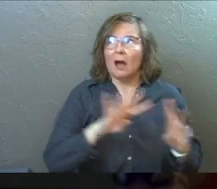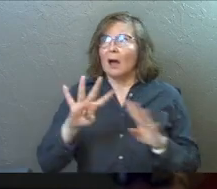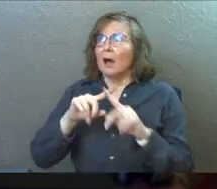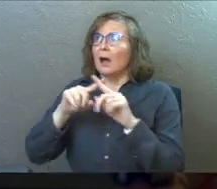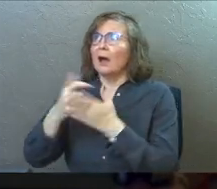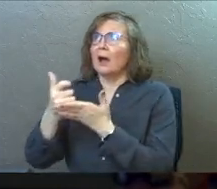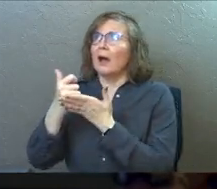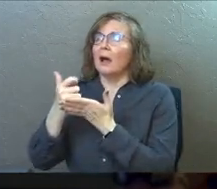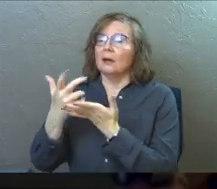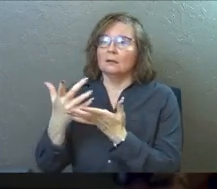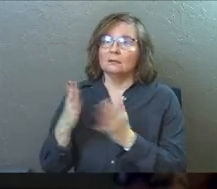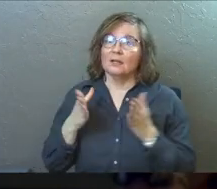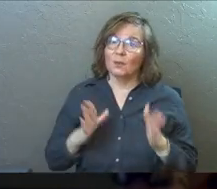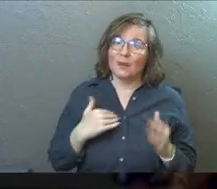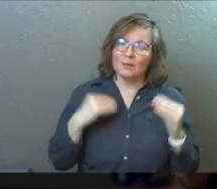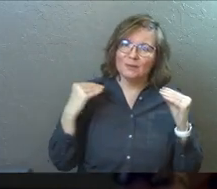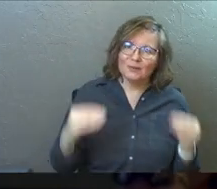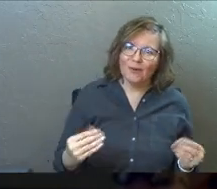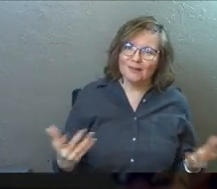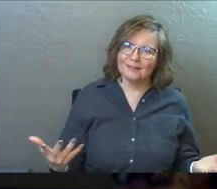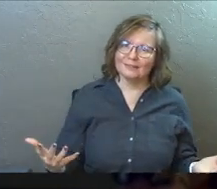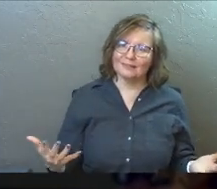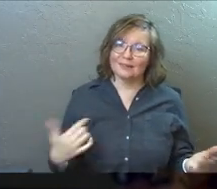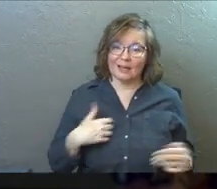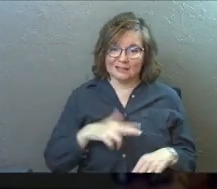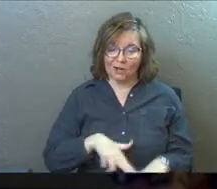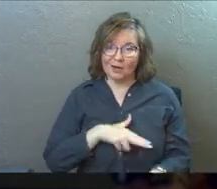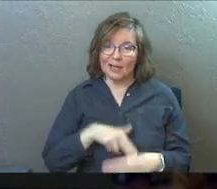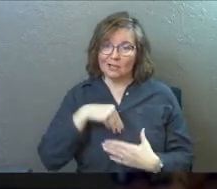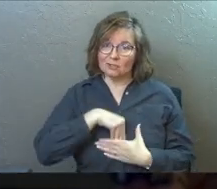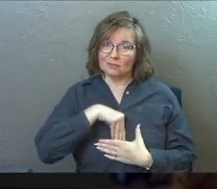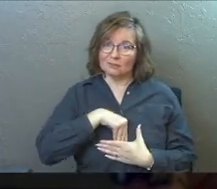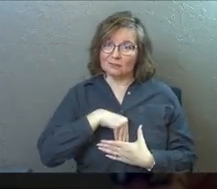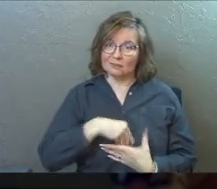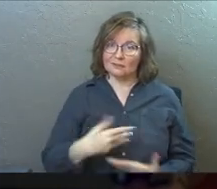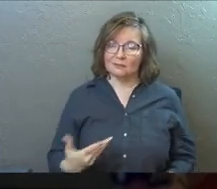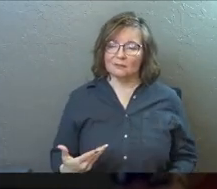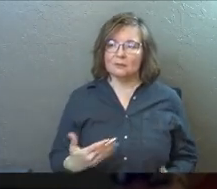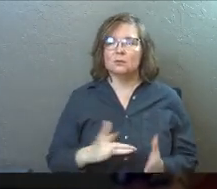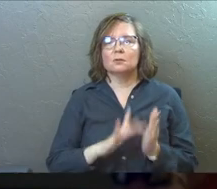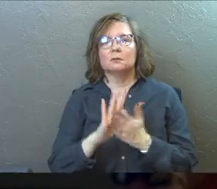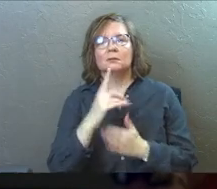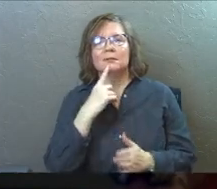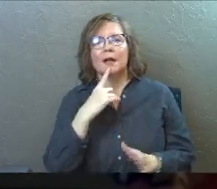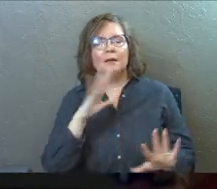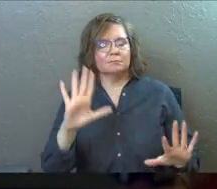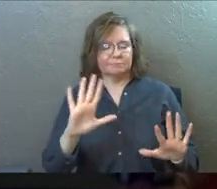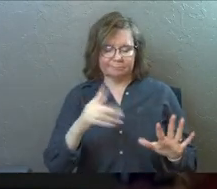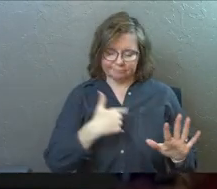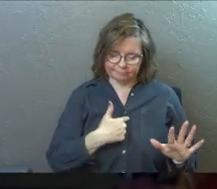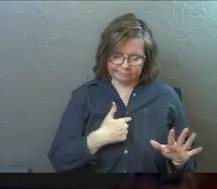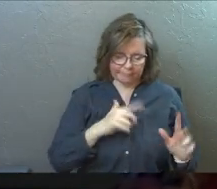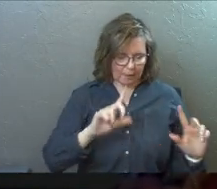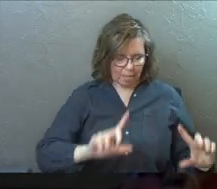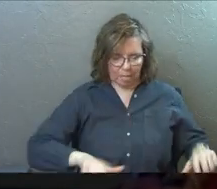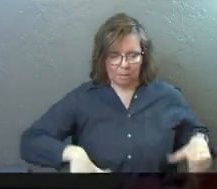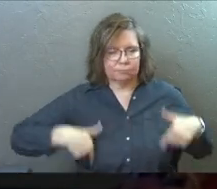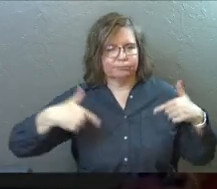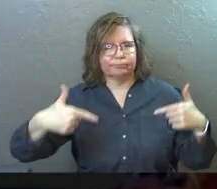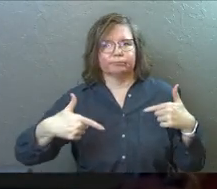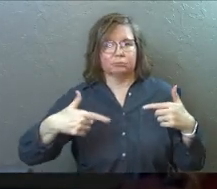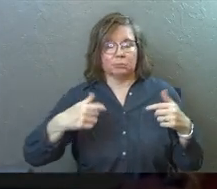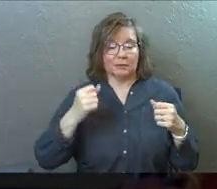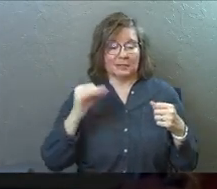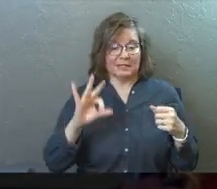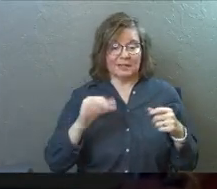It's the way we've been taught, guys. And it's our nature. So Jesus says like, hey, I'm going to turn this thing upside down.